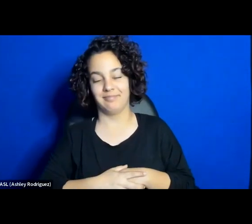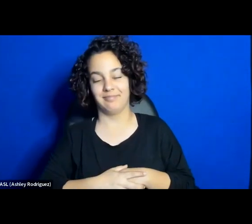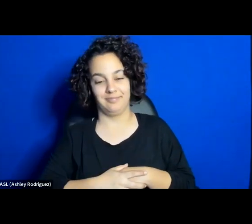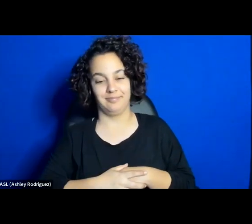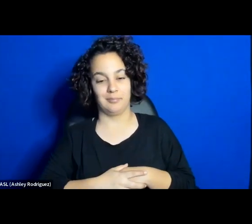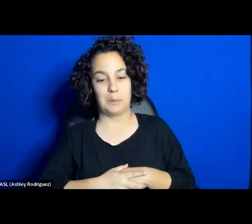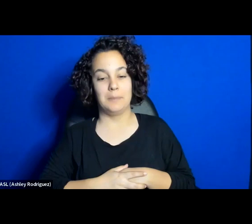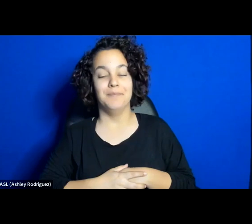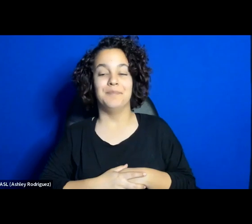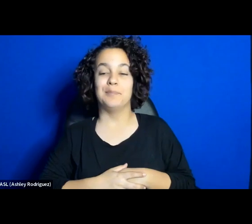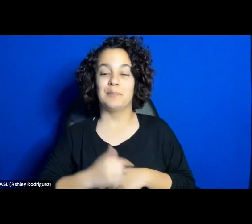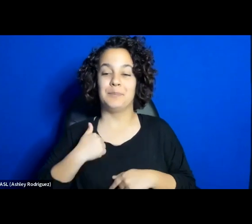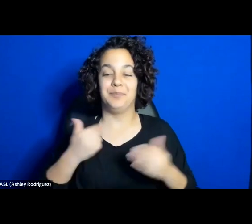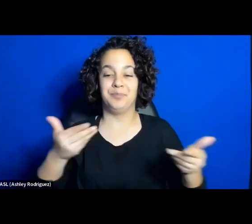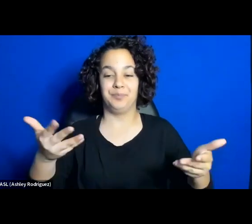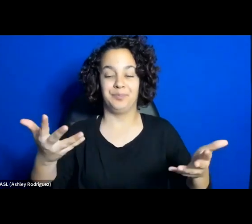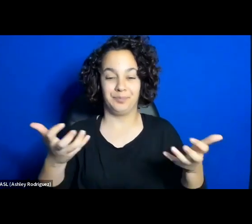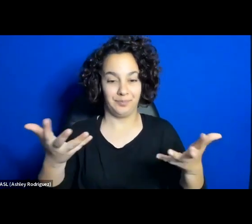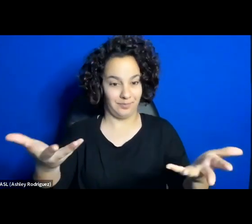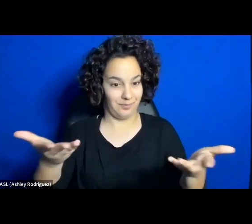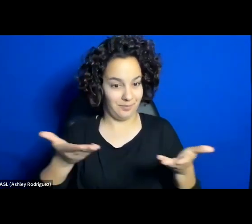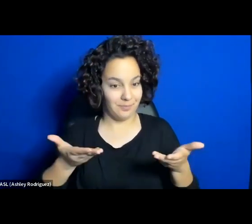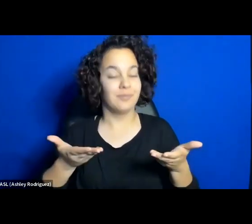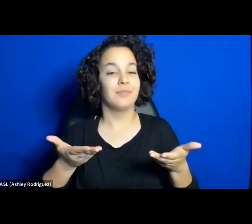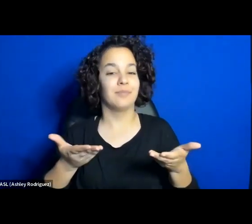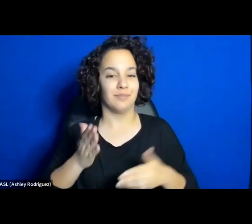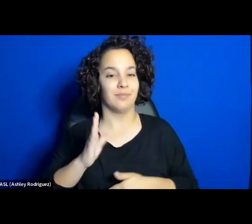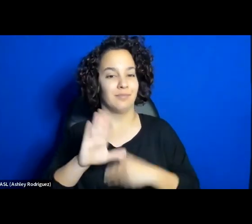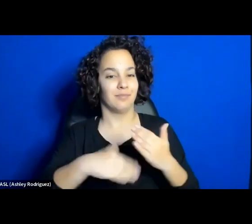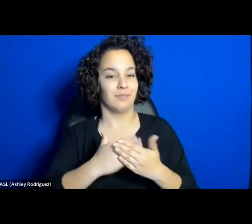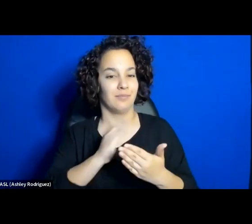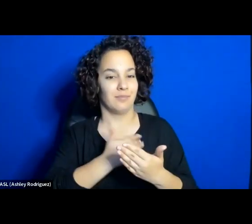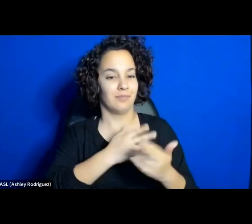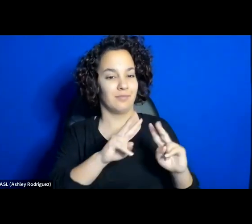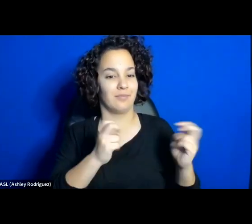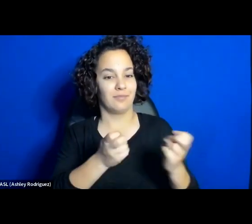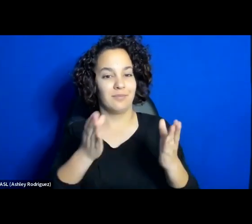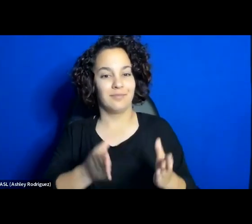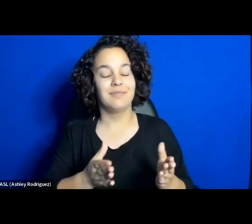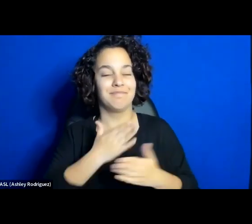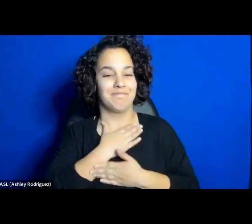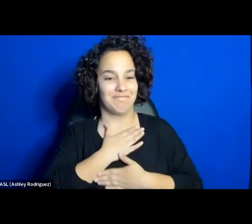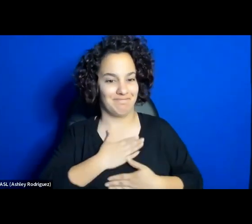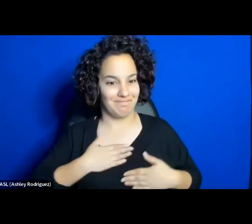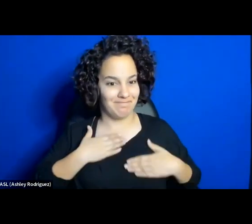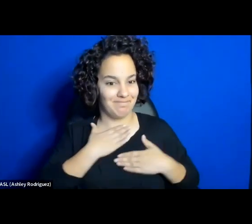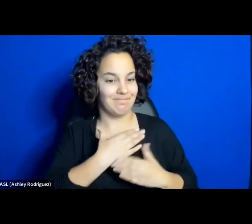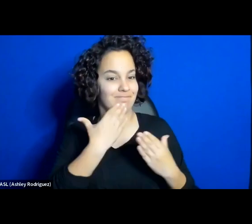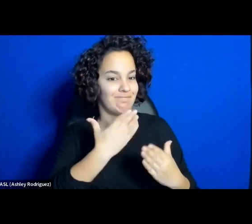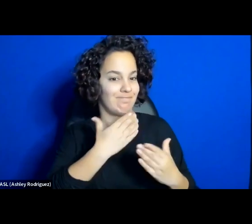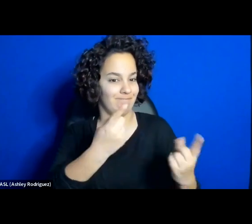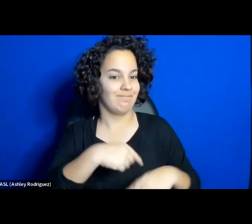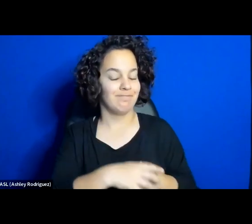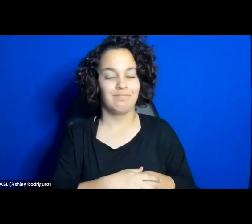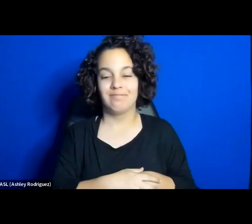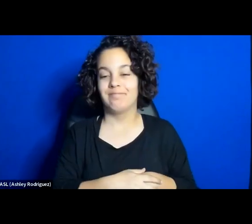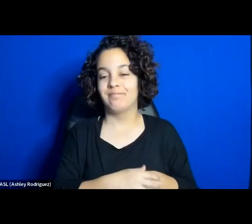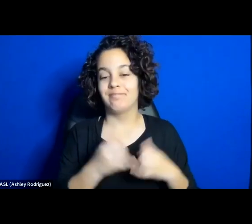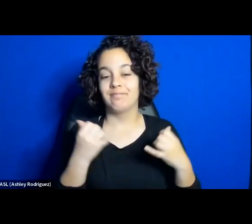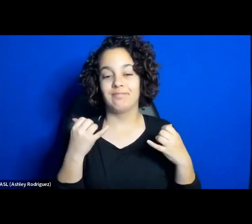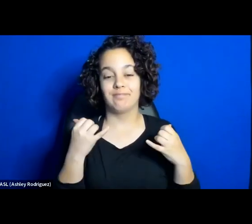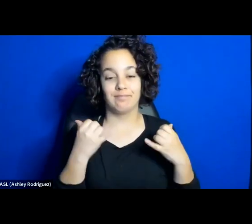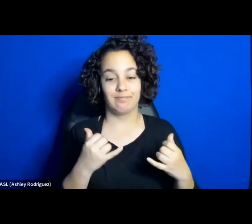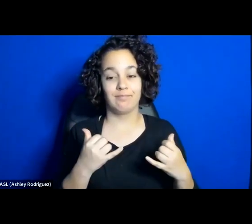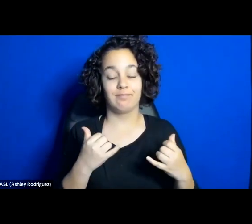welcome our distinguished panelists. It's a pleasure to have you all on board with us. And I would like to thank